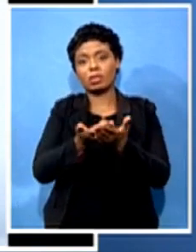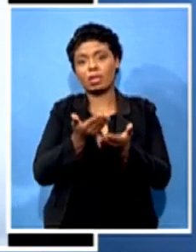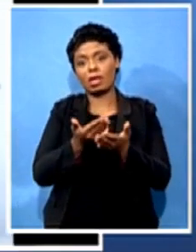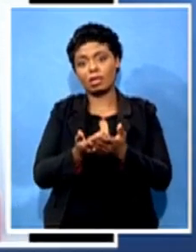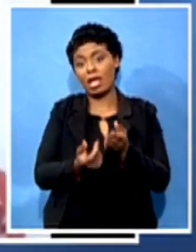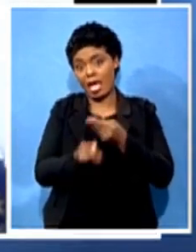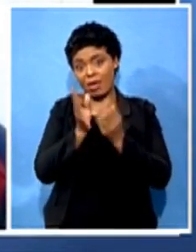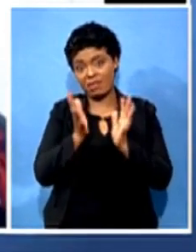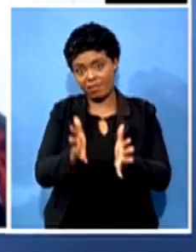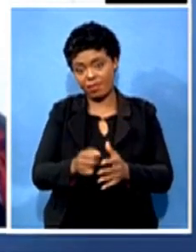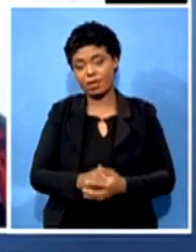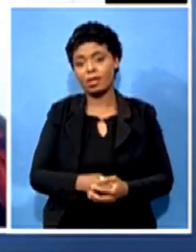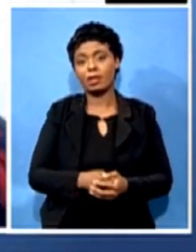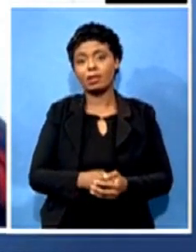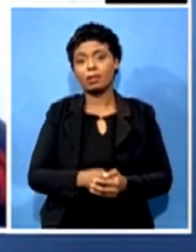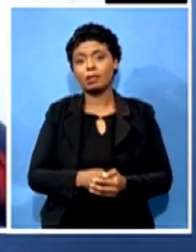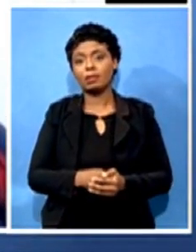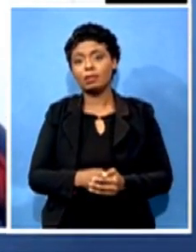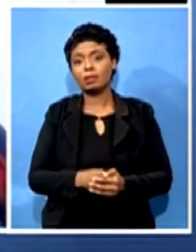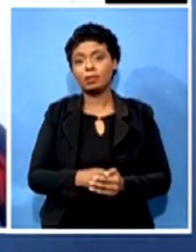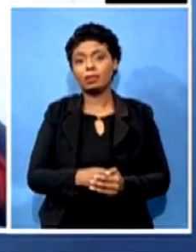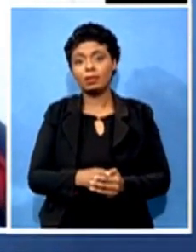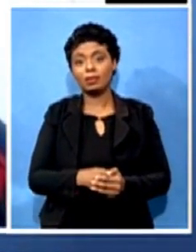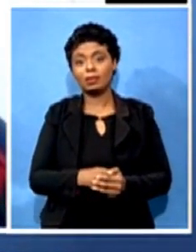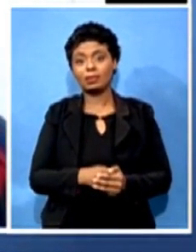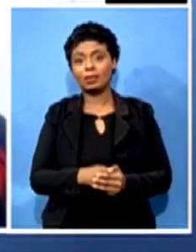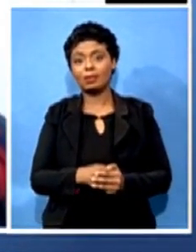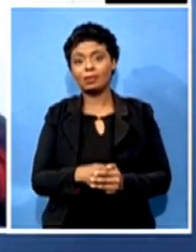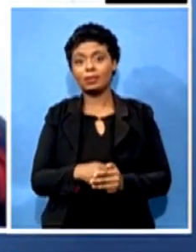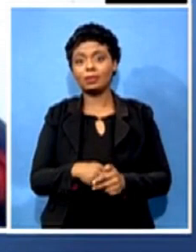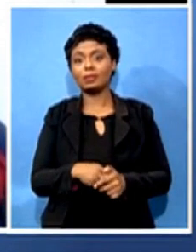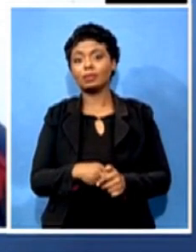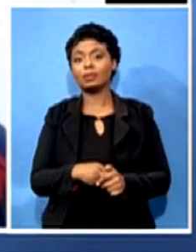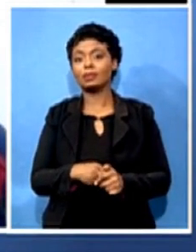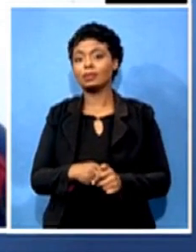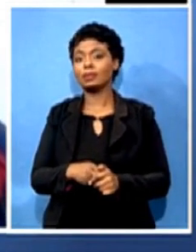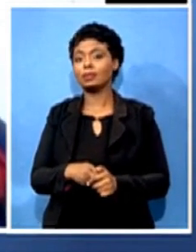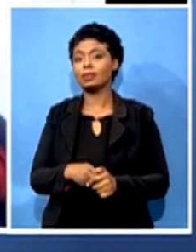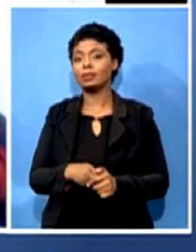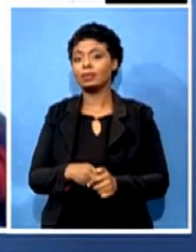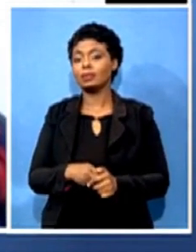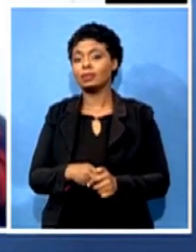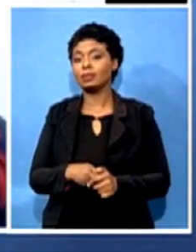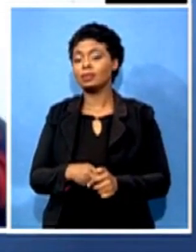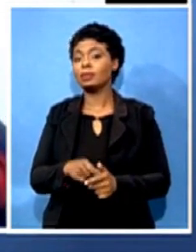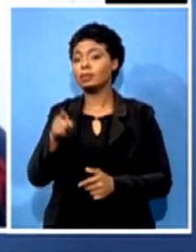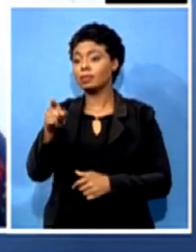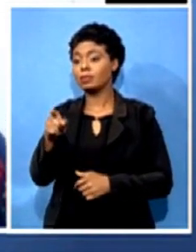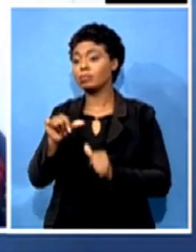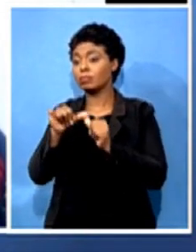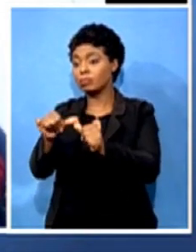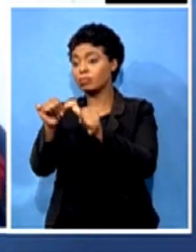what's the way forward, guess, is the big question. I mean, you would agree that supporting skills development and technology